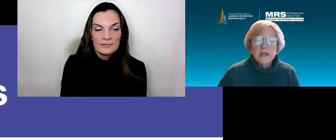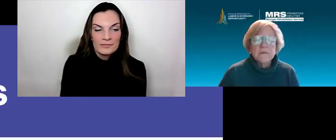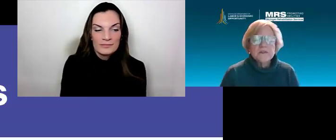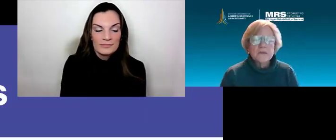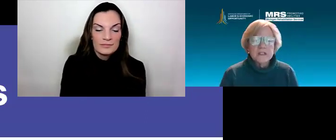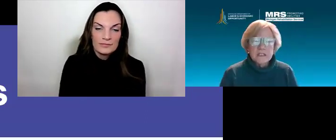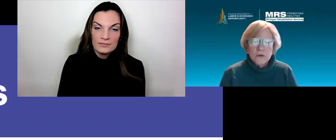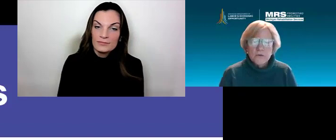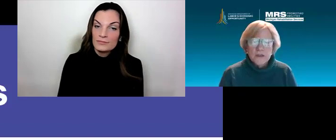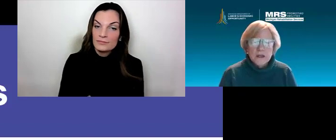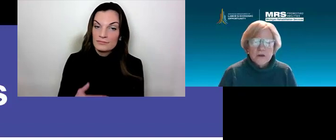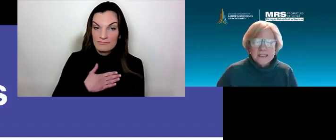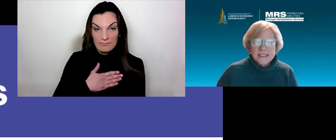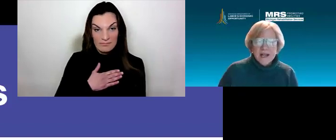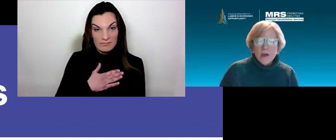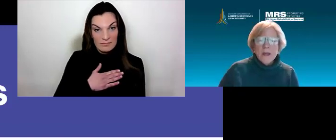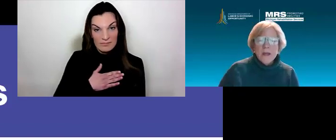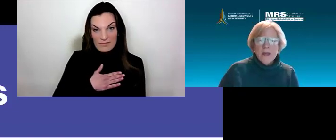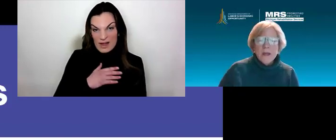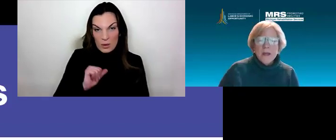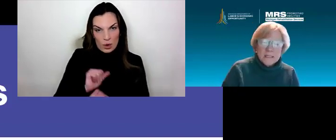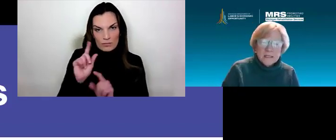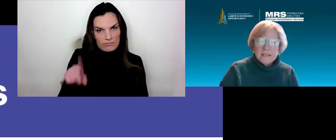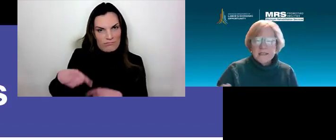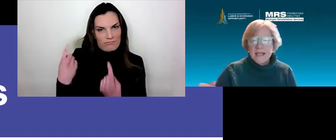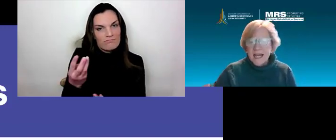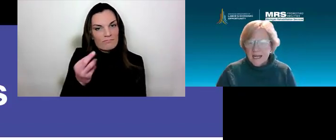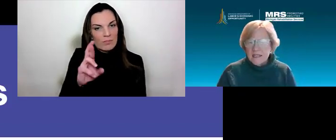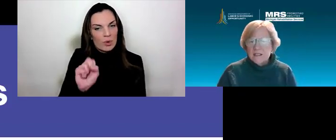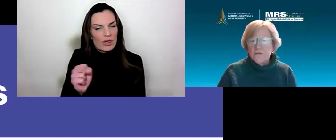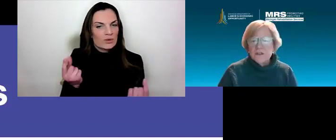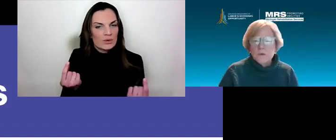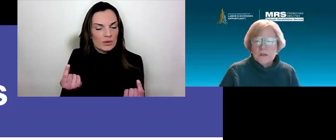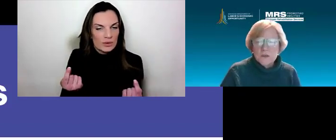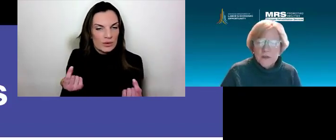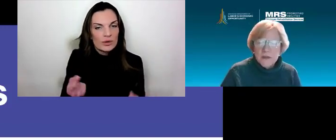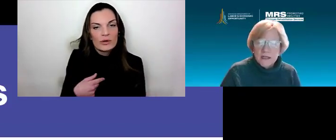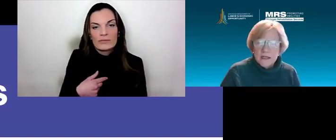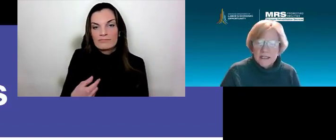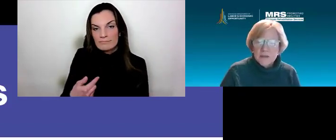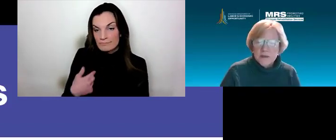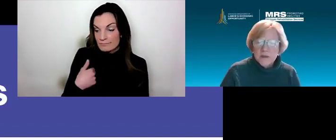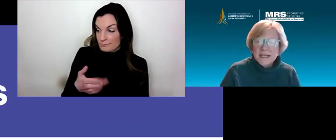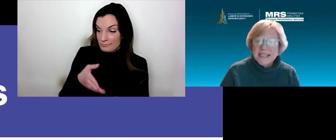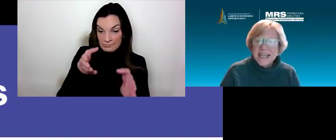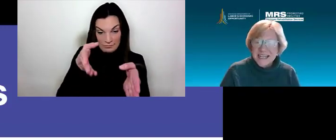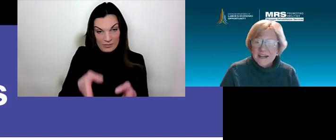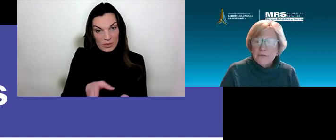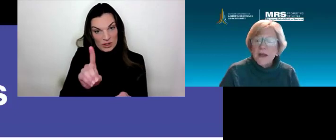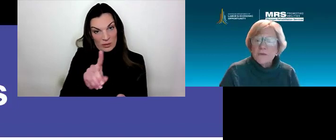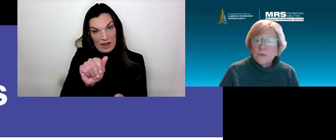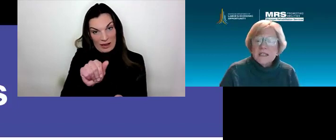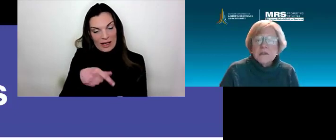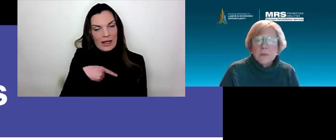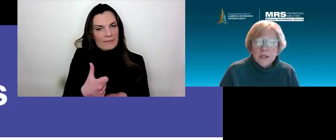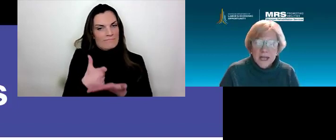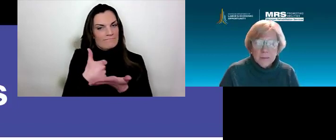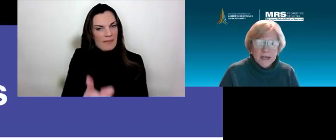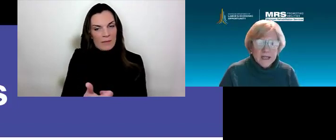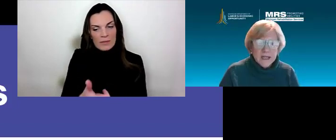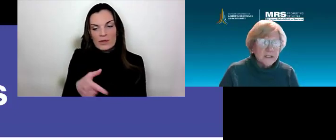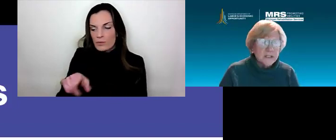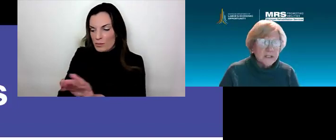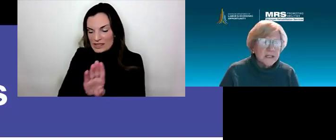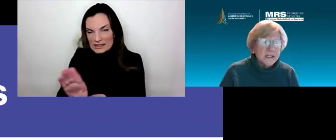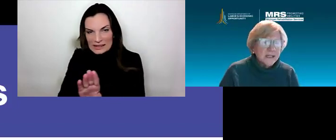Michigan Rehab Services over the years to help businesses and individuals with disabilities identify reasonable